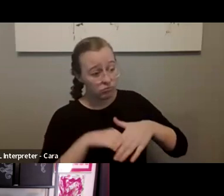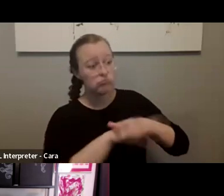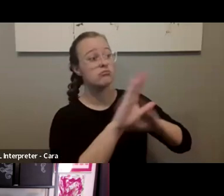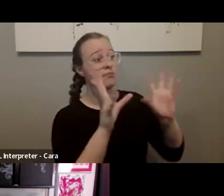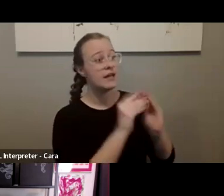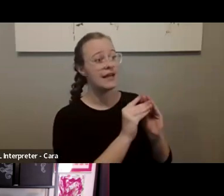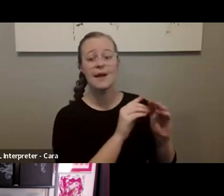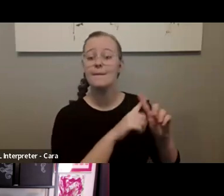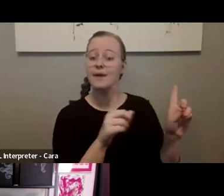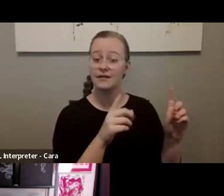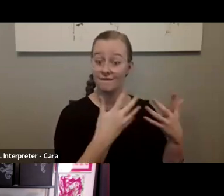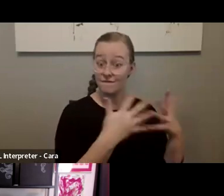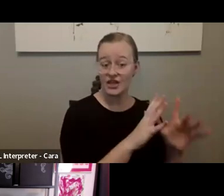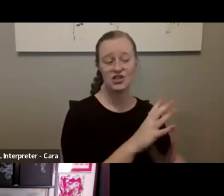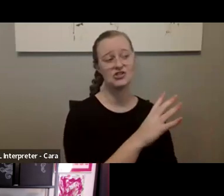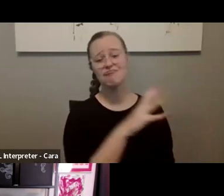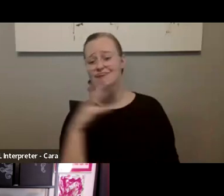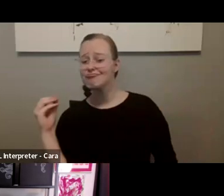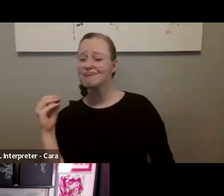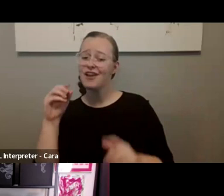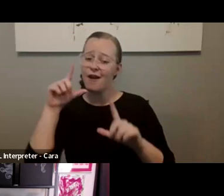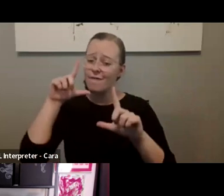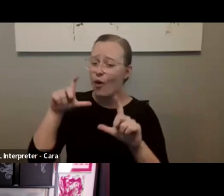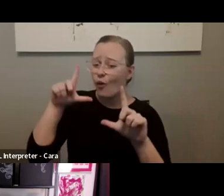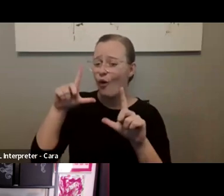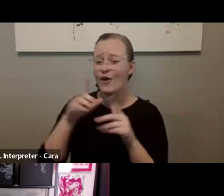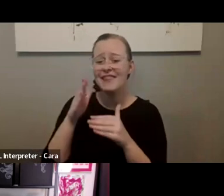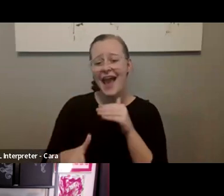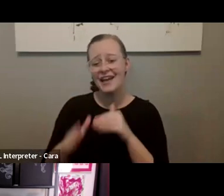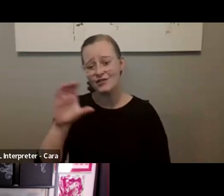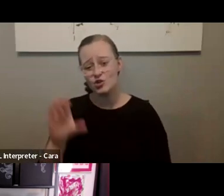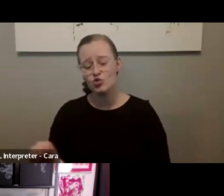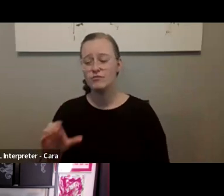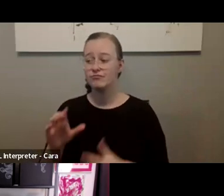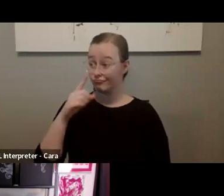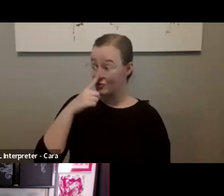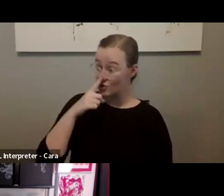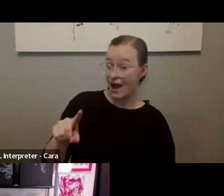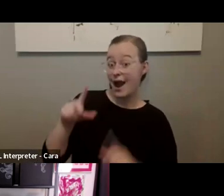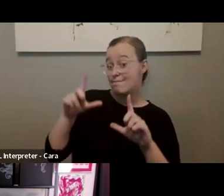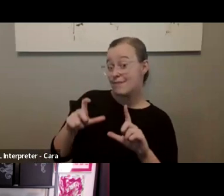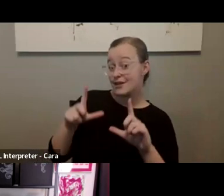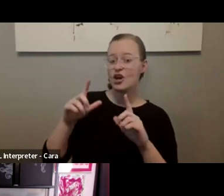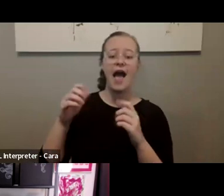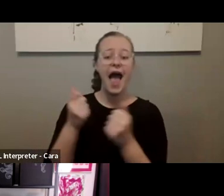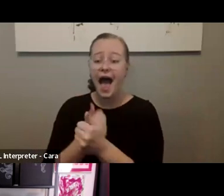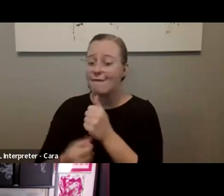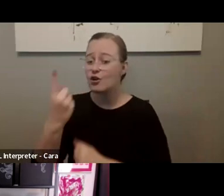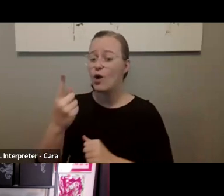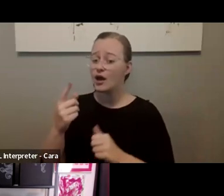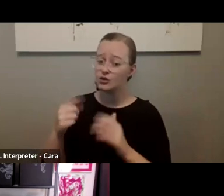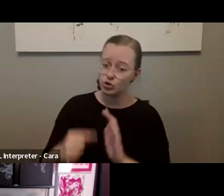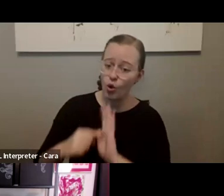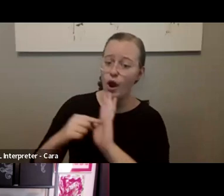took a photo. And so that's another thing you can do is you can take a photo at the end of your Zoom, ask them if you can take a picture, post it on socials,